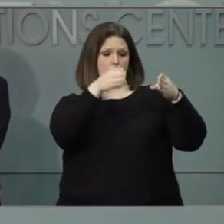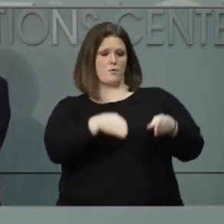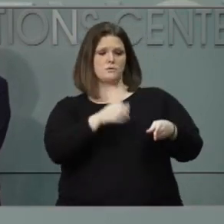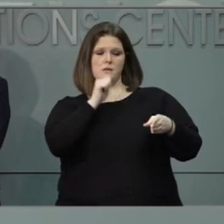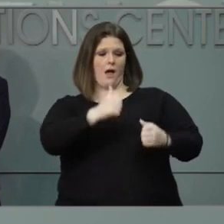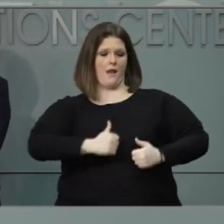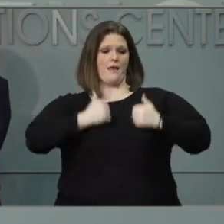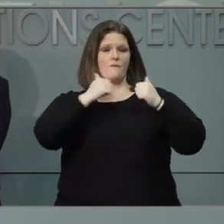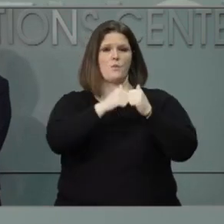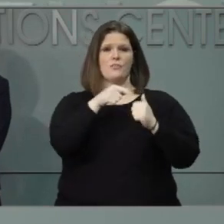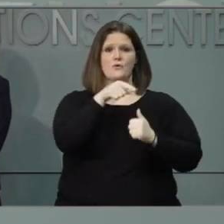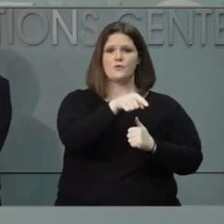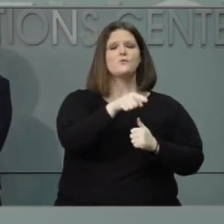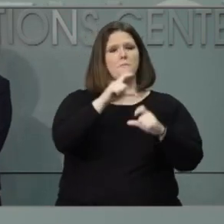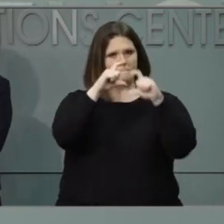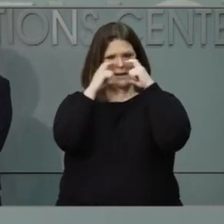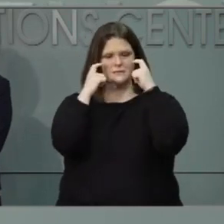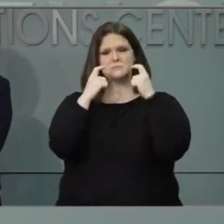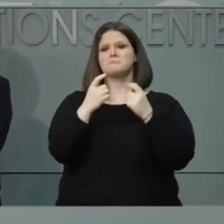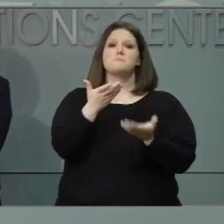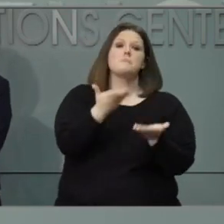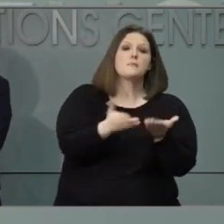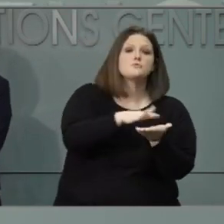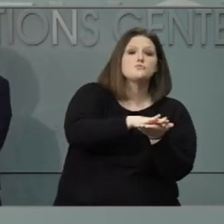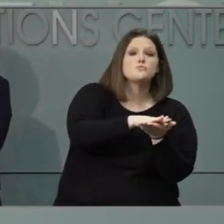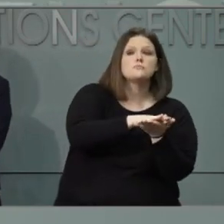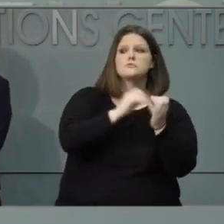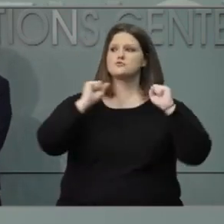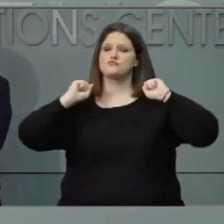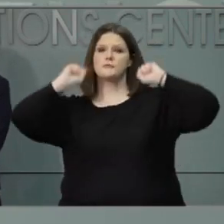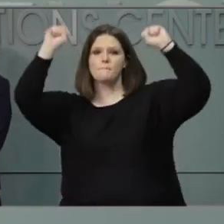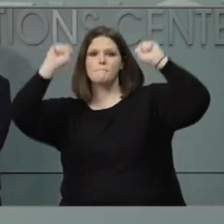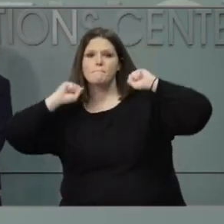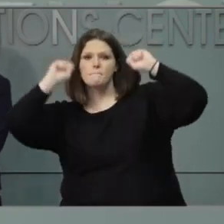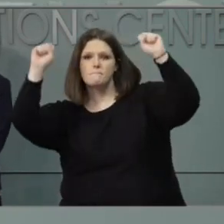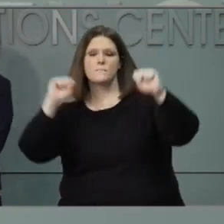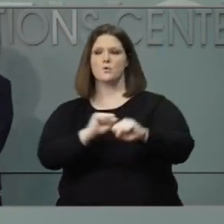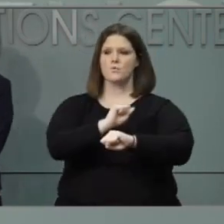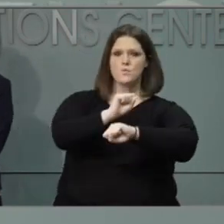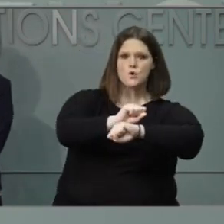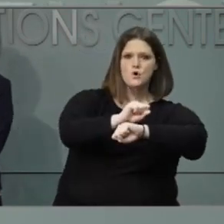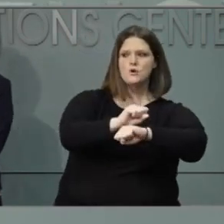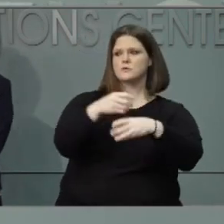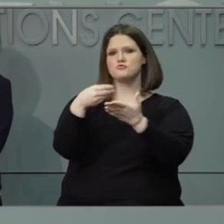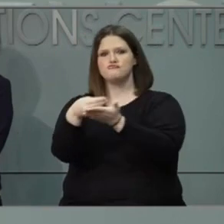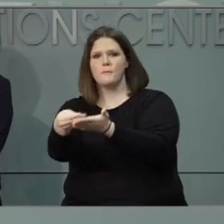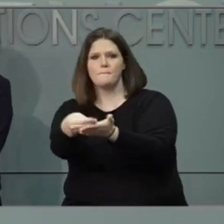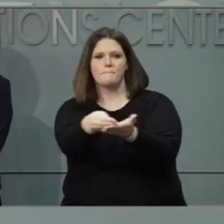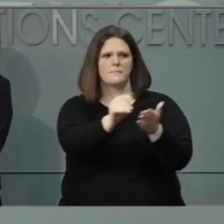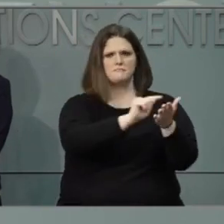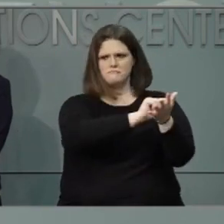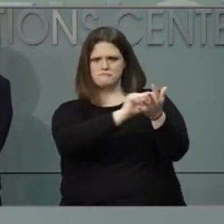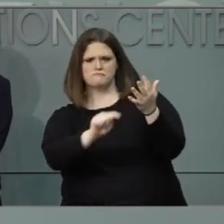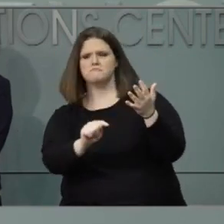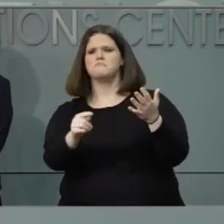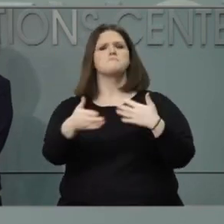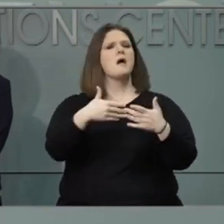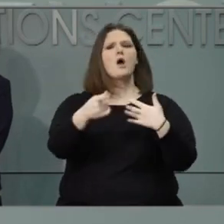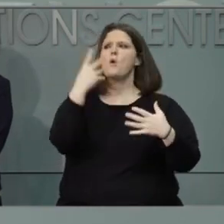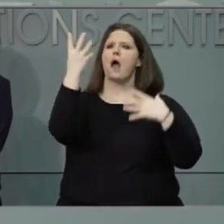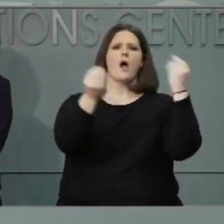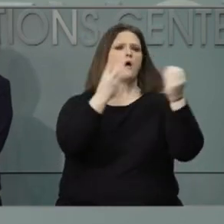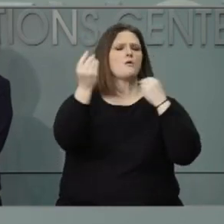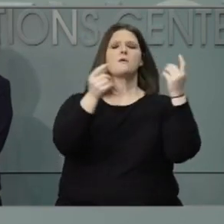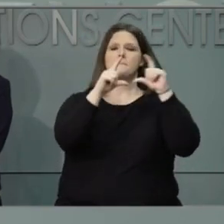whether that's going to be at school, at the gym, at work, at shopping, wherever you are going, please bring a mask.